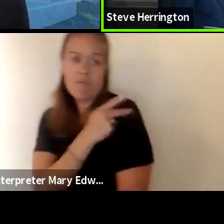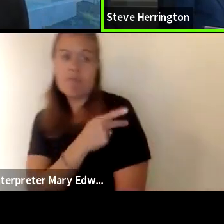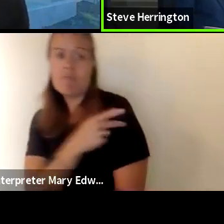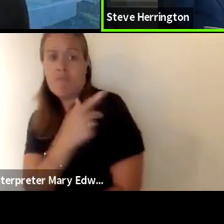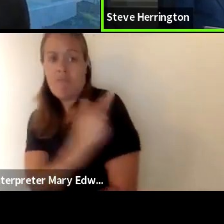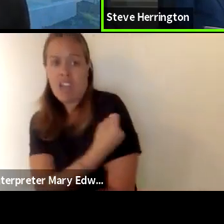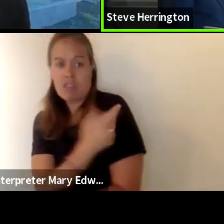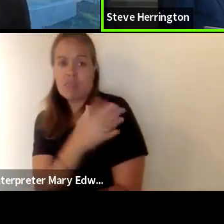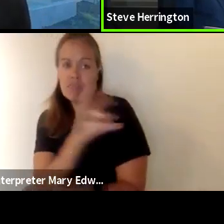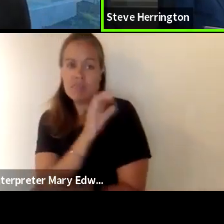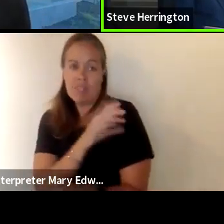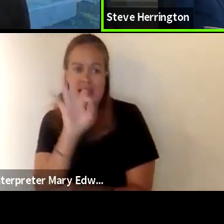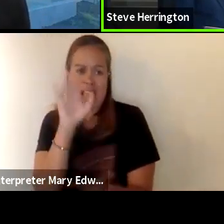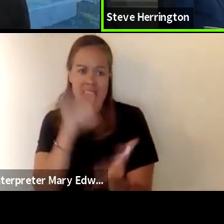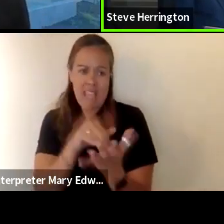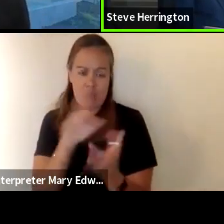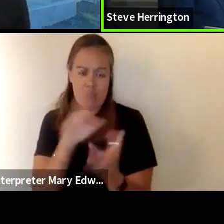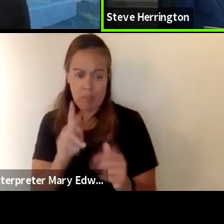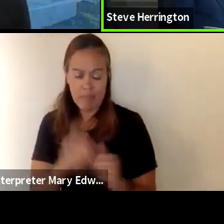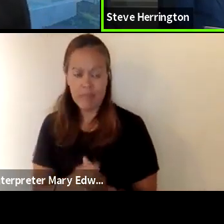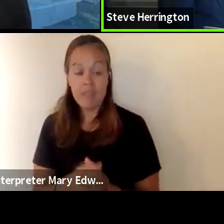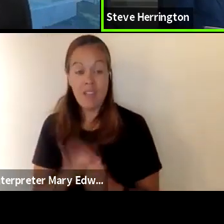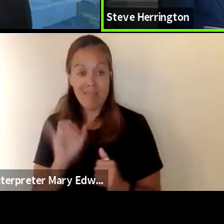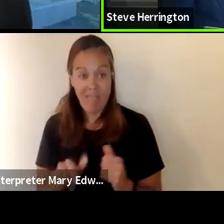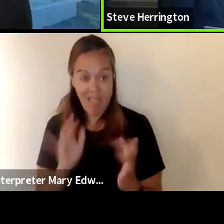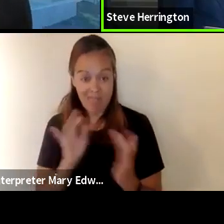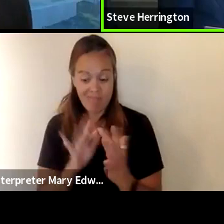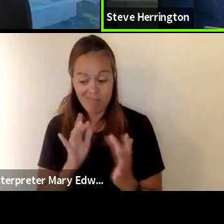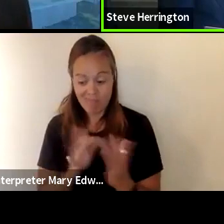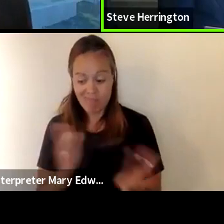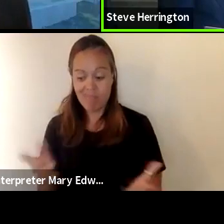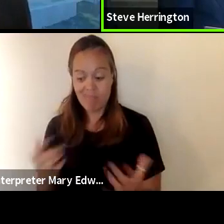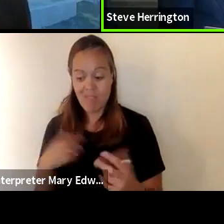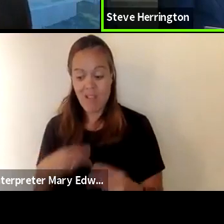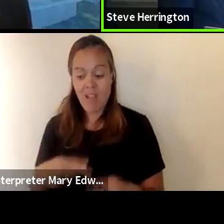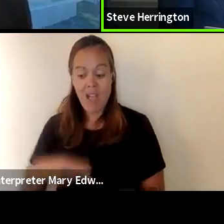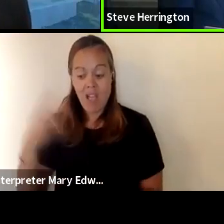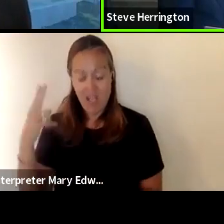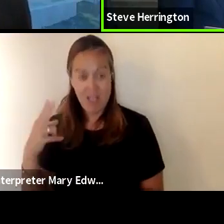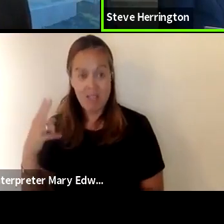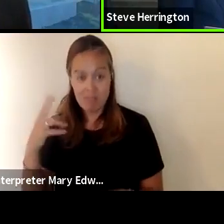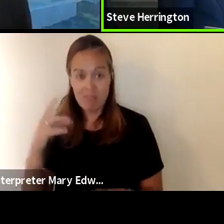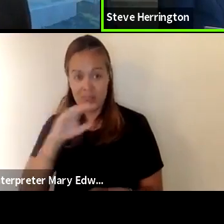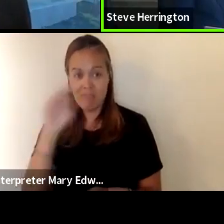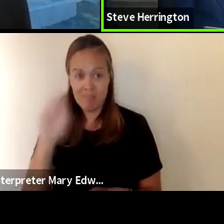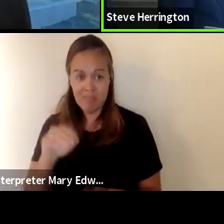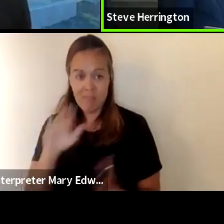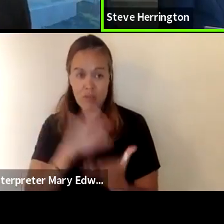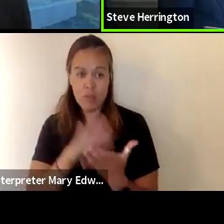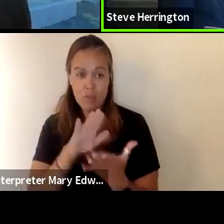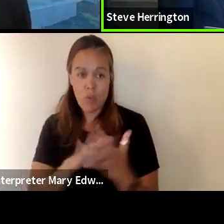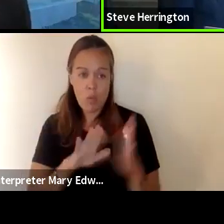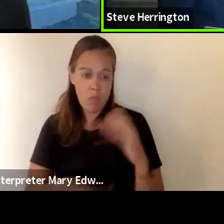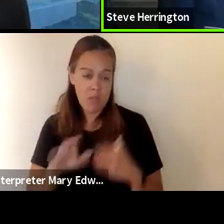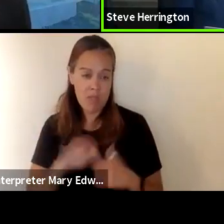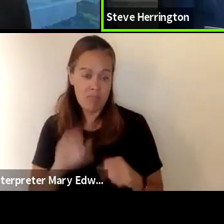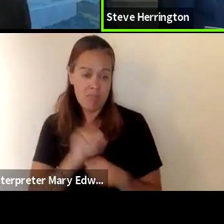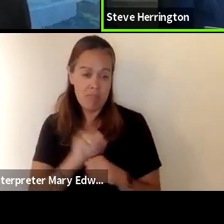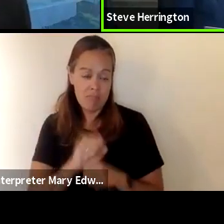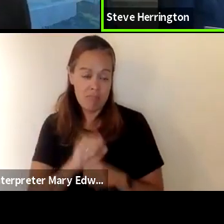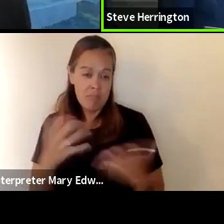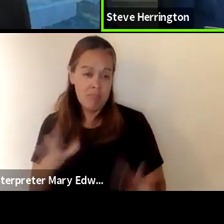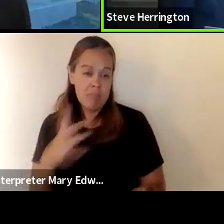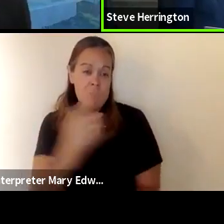so that contact we've done we have a very high percentage of our school-based employees vaccinated i would